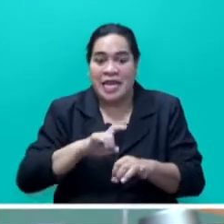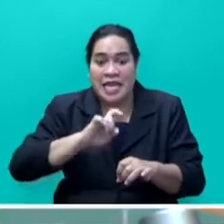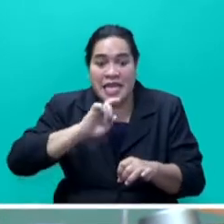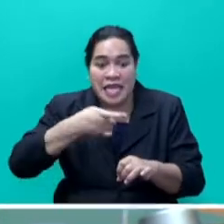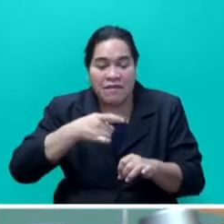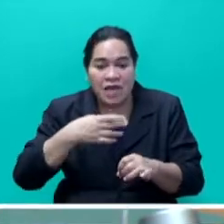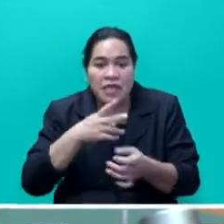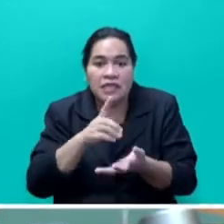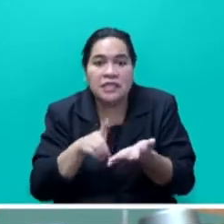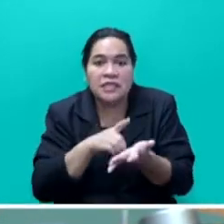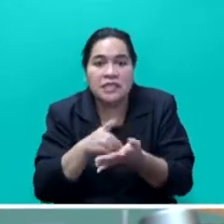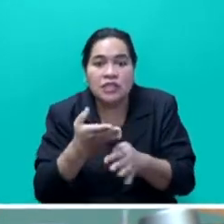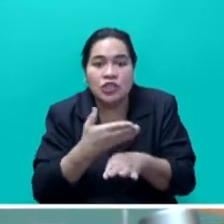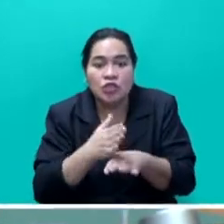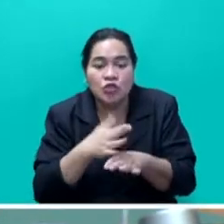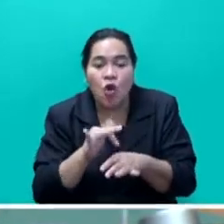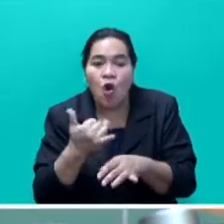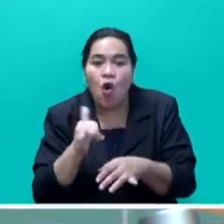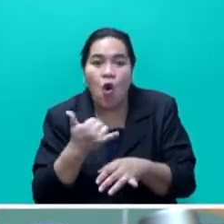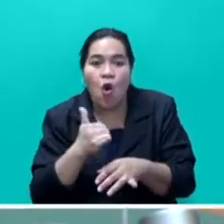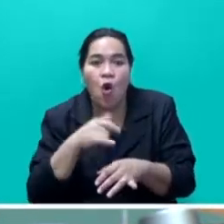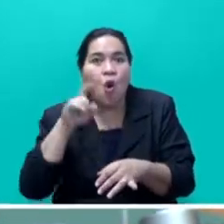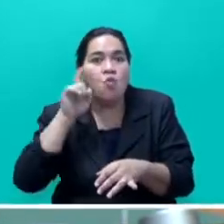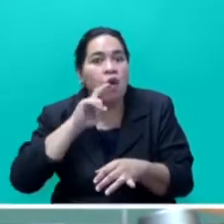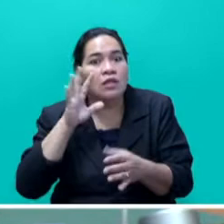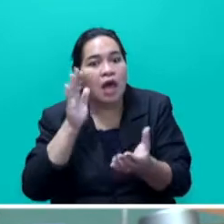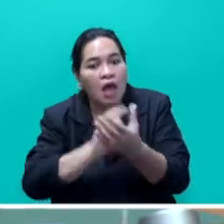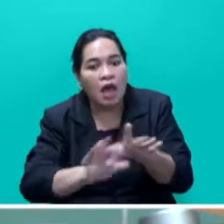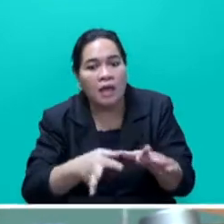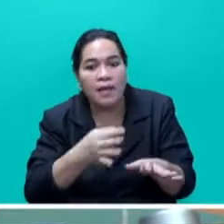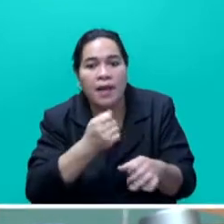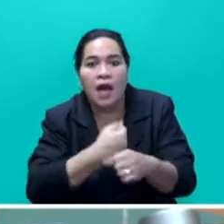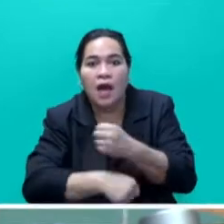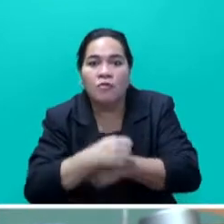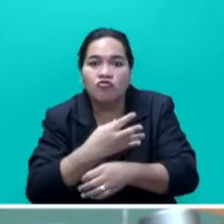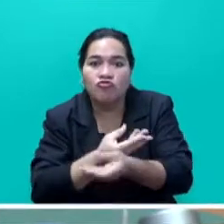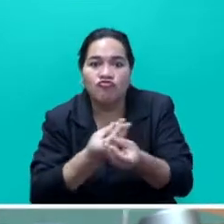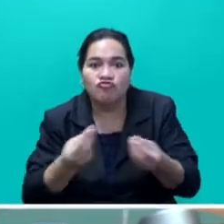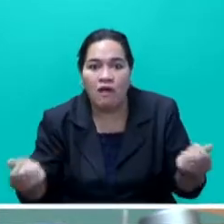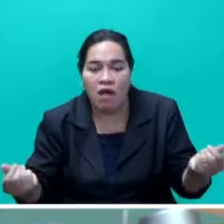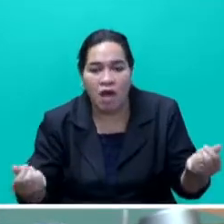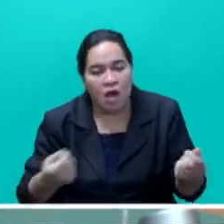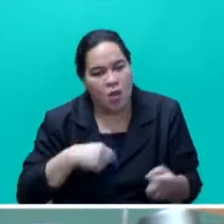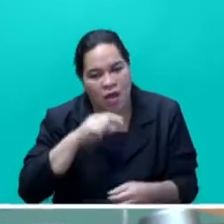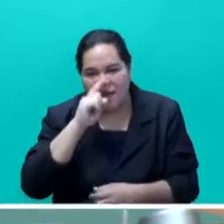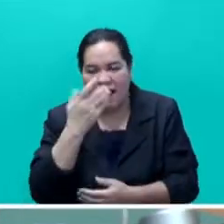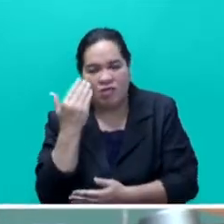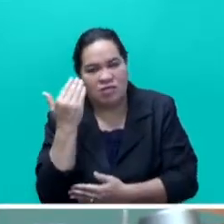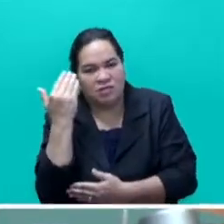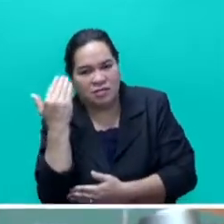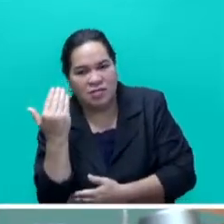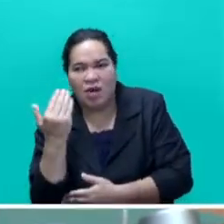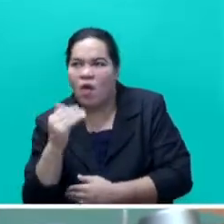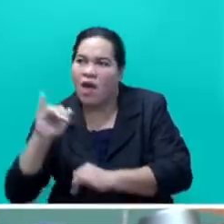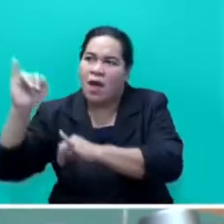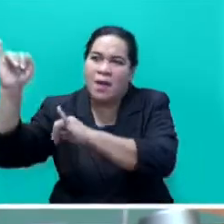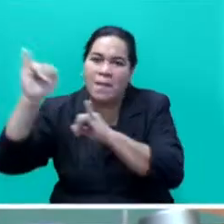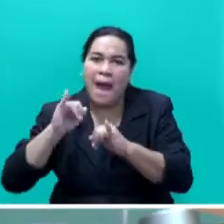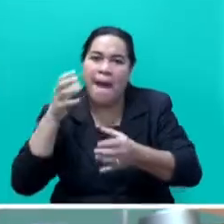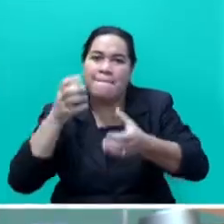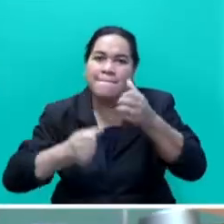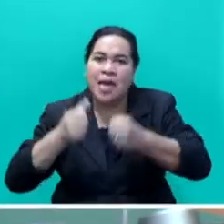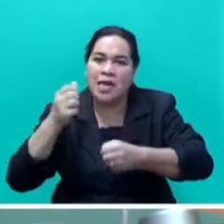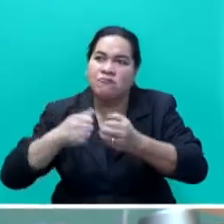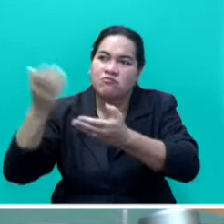of new diseases and drought, we will end up relying totally on important milk. We cannot rely on imported milk. Such an